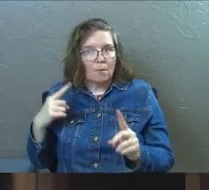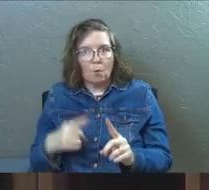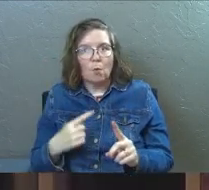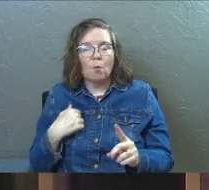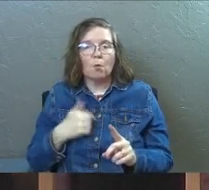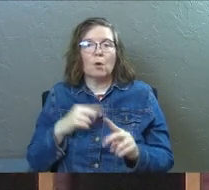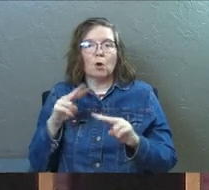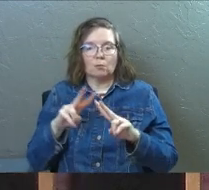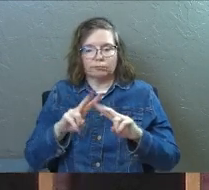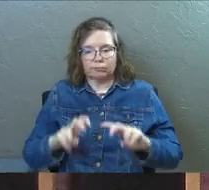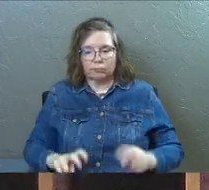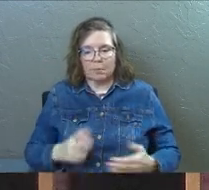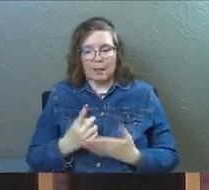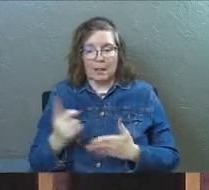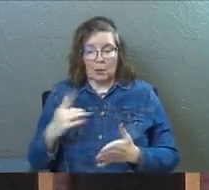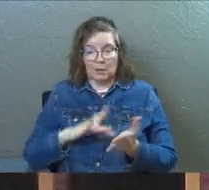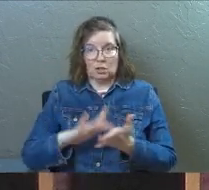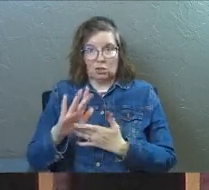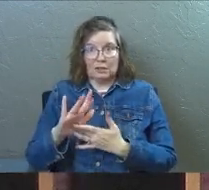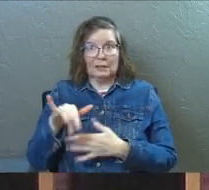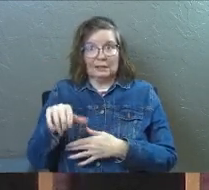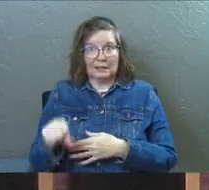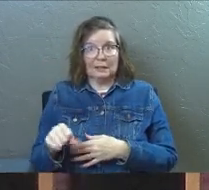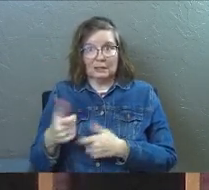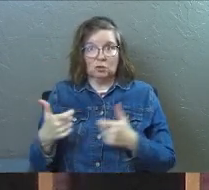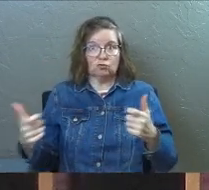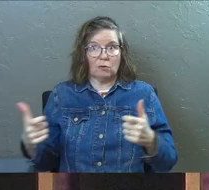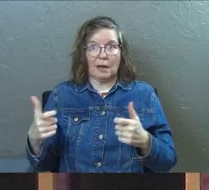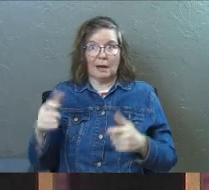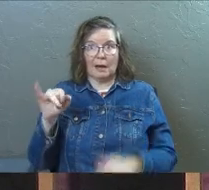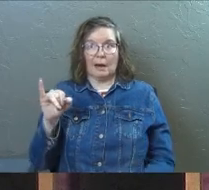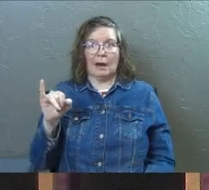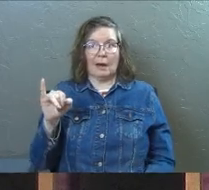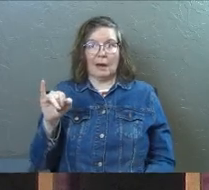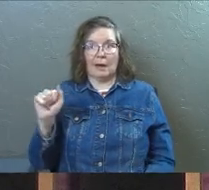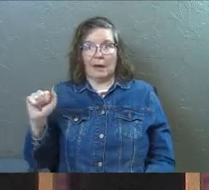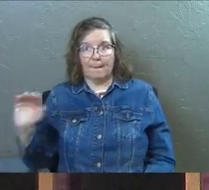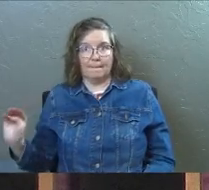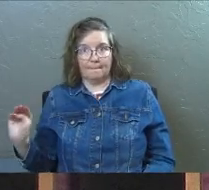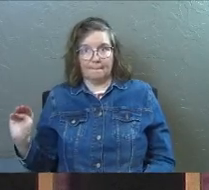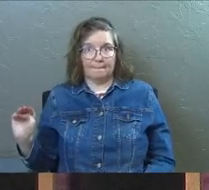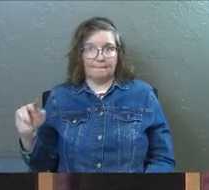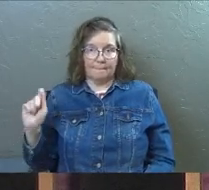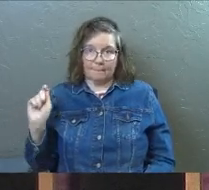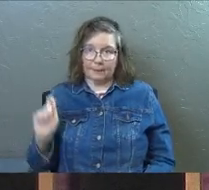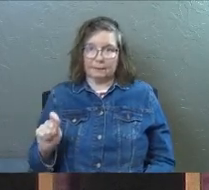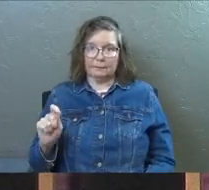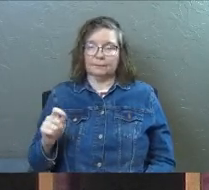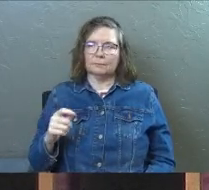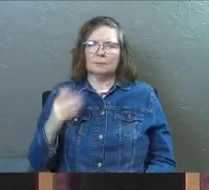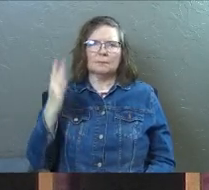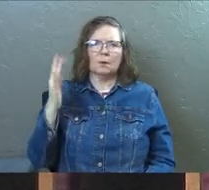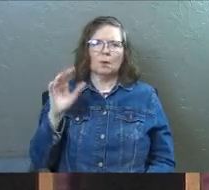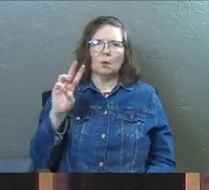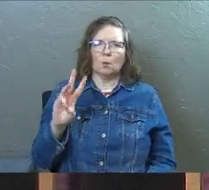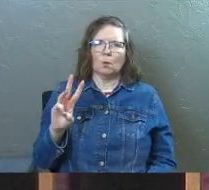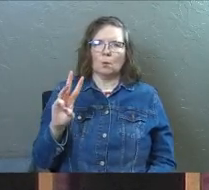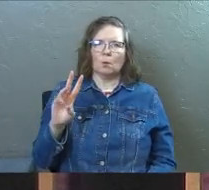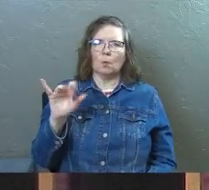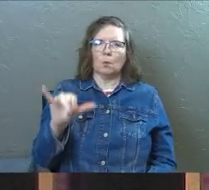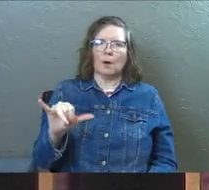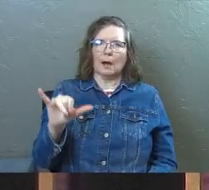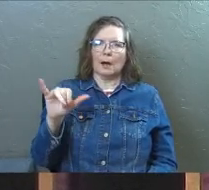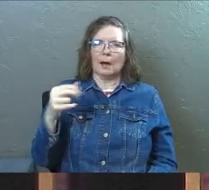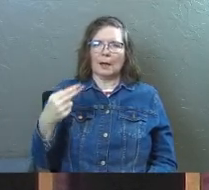and we looked at this last week, that Jesus is the great I am. From the Old Testament, Y-H-W-A